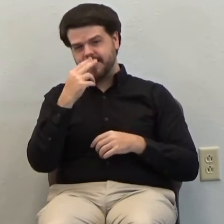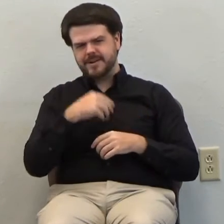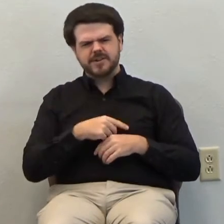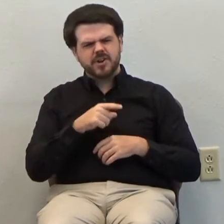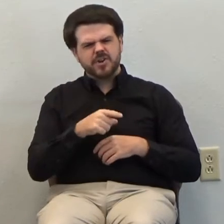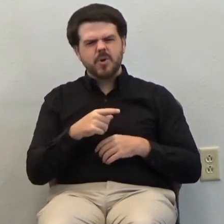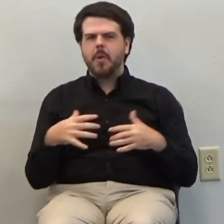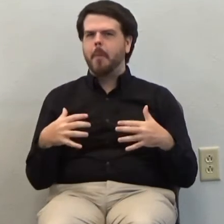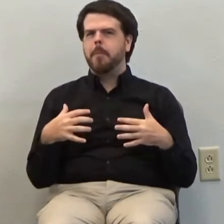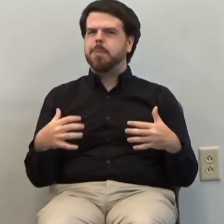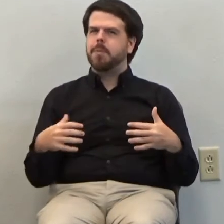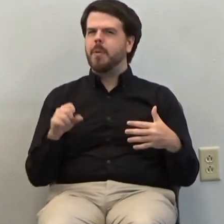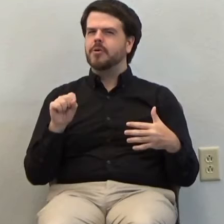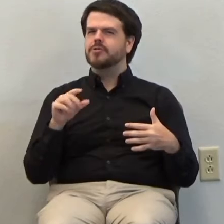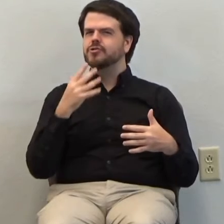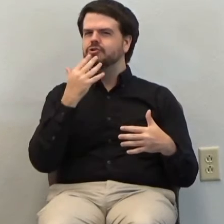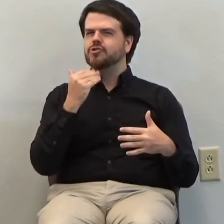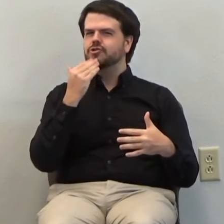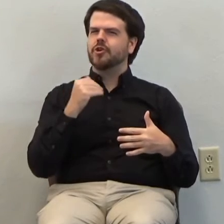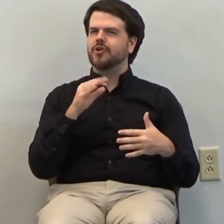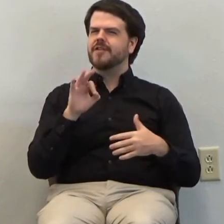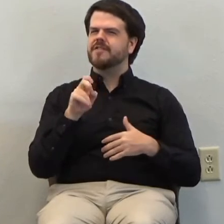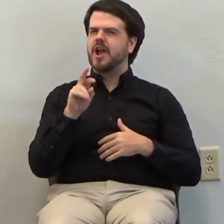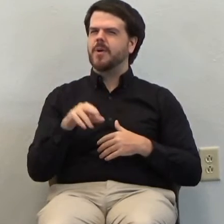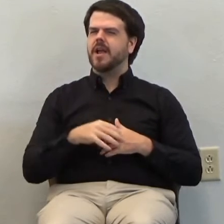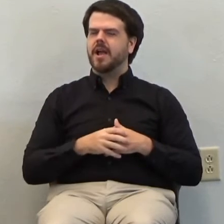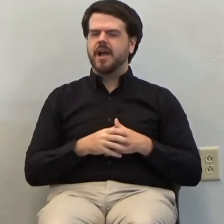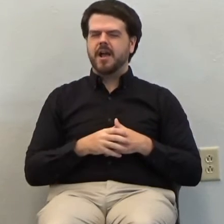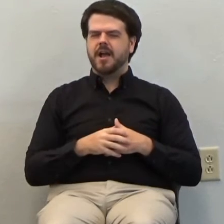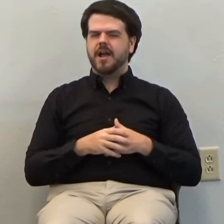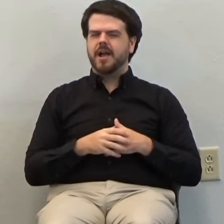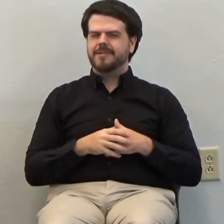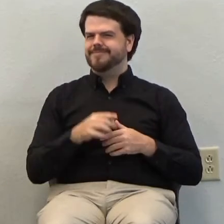It didn't get any laughs from her just like it didn't from you just now.